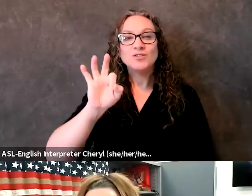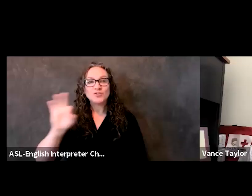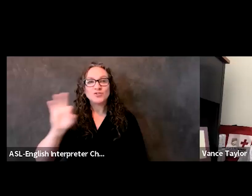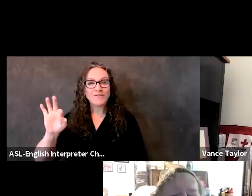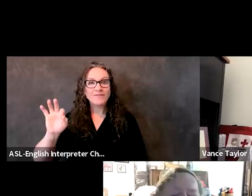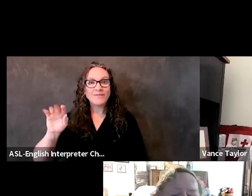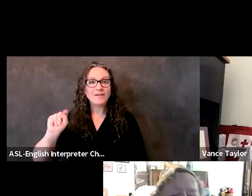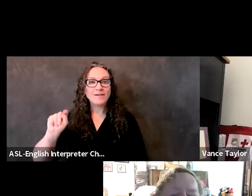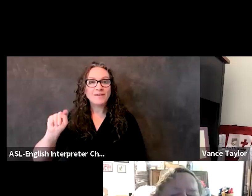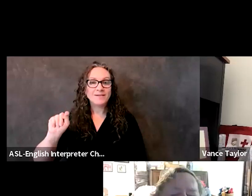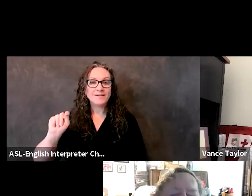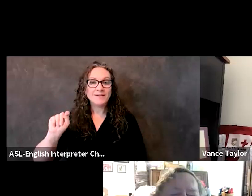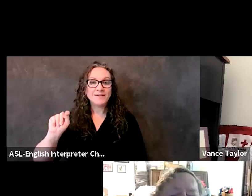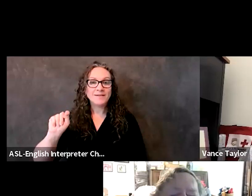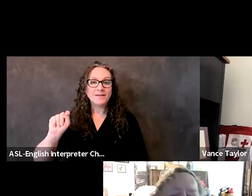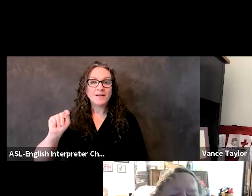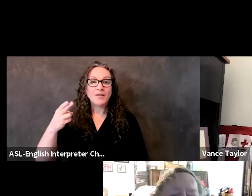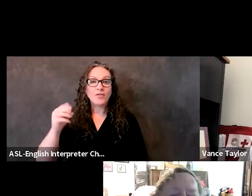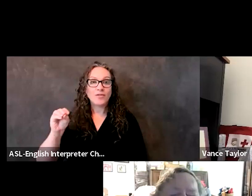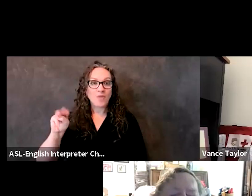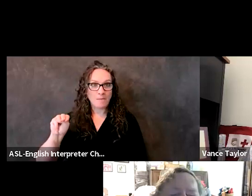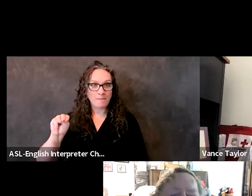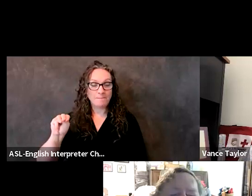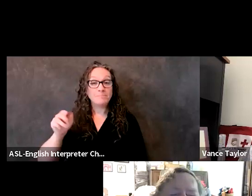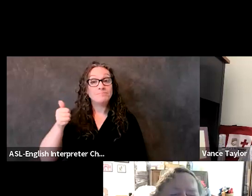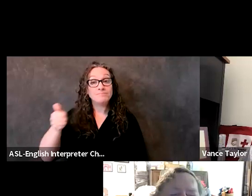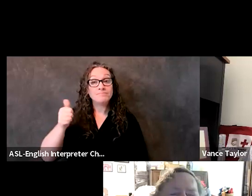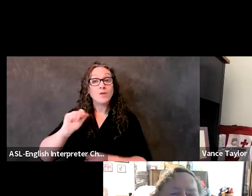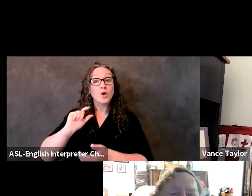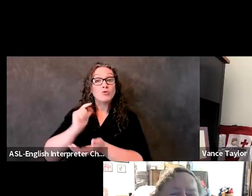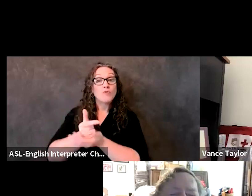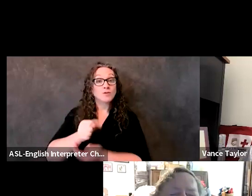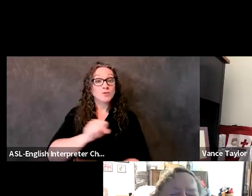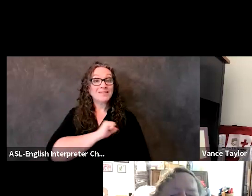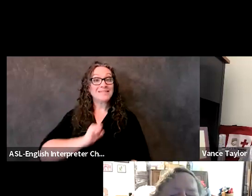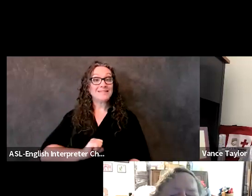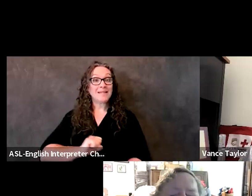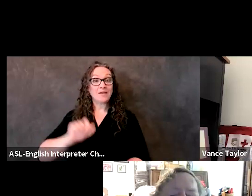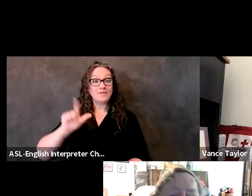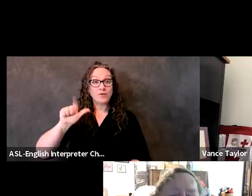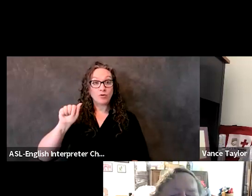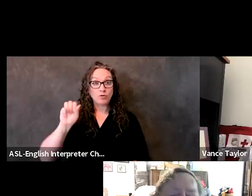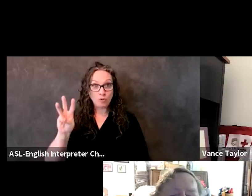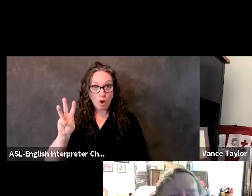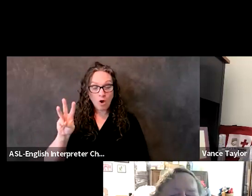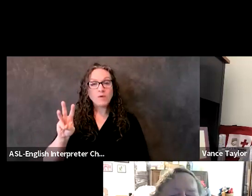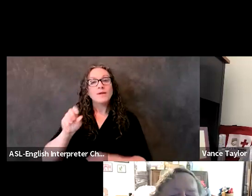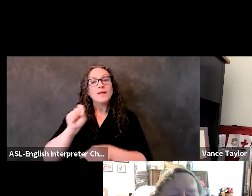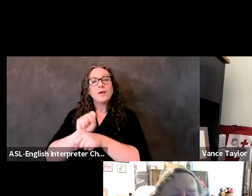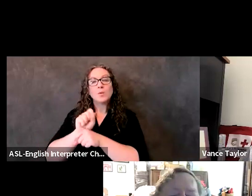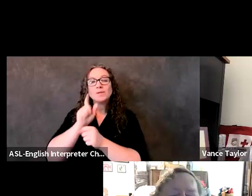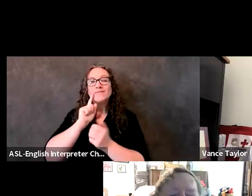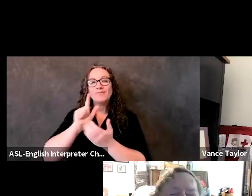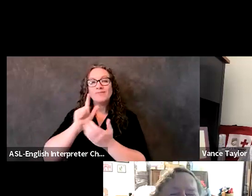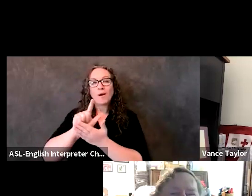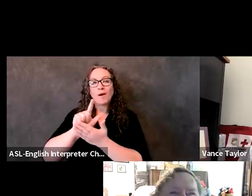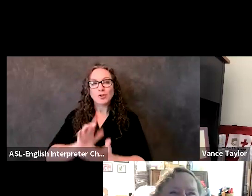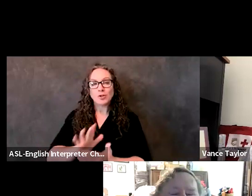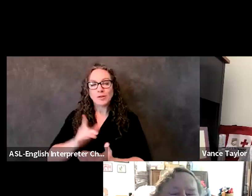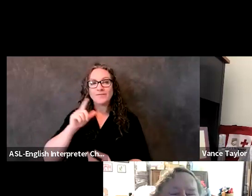Jeff graduated from Stanford Law and worked as an attorney for the California legislature for 30 years.